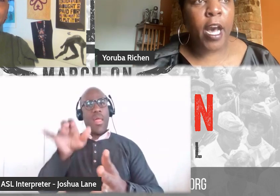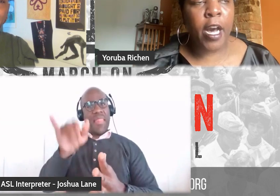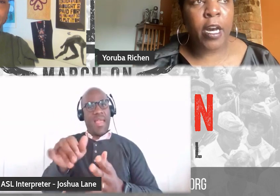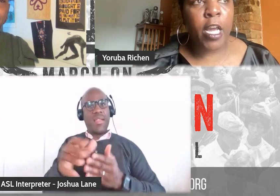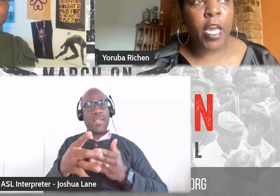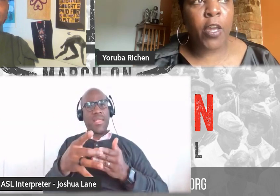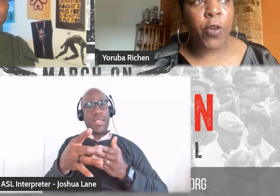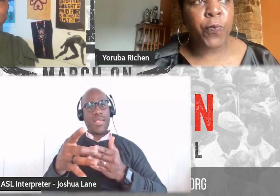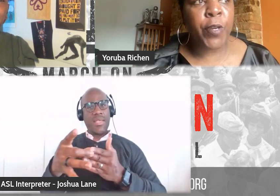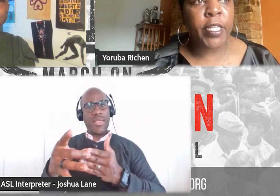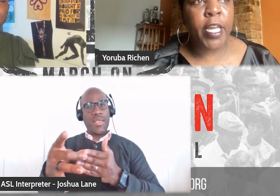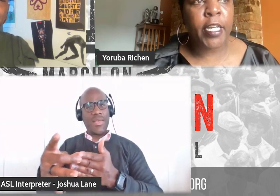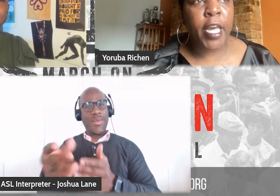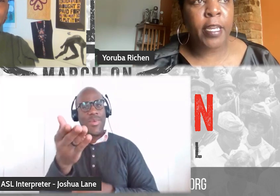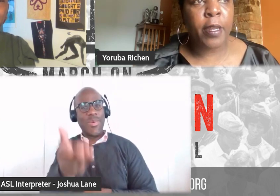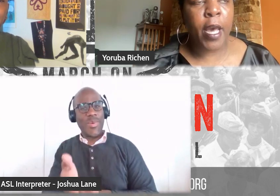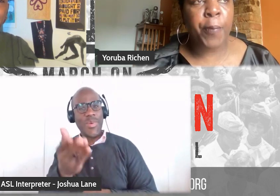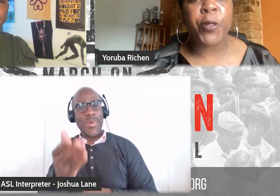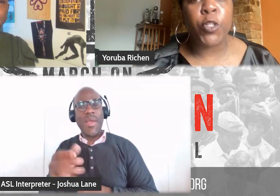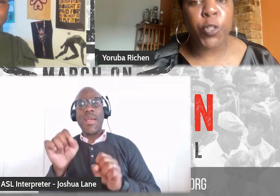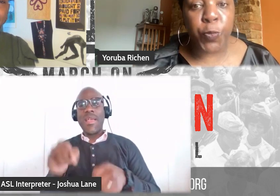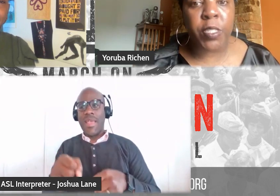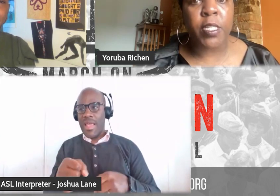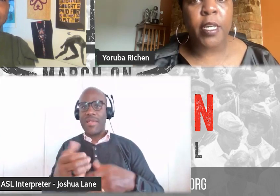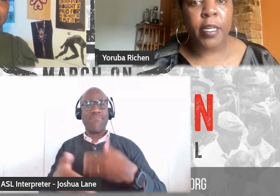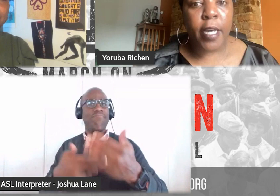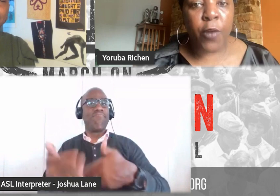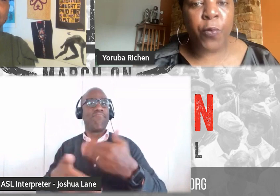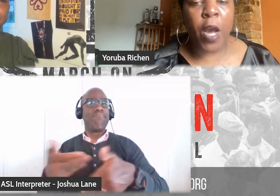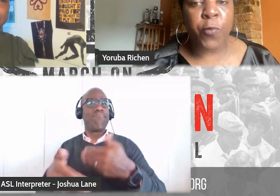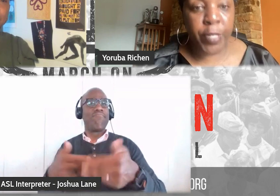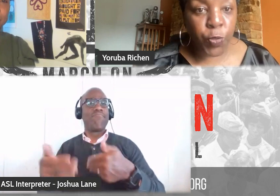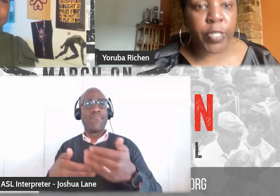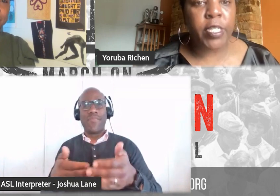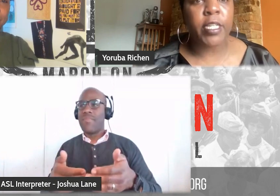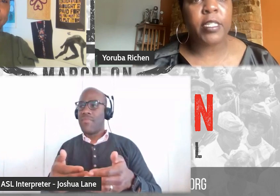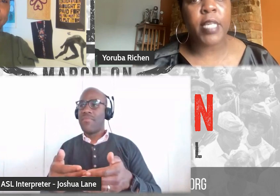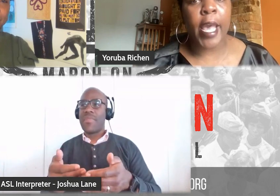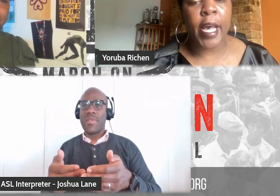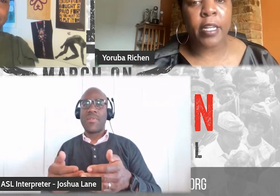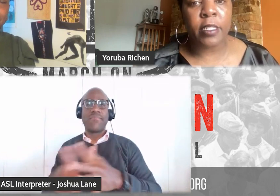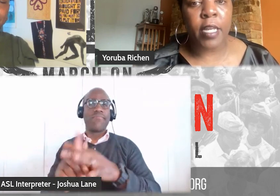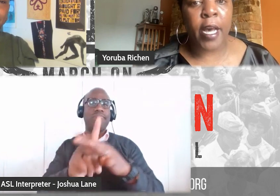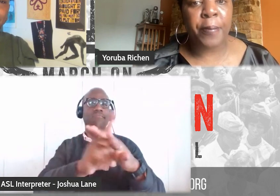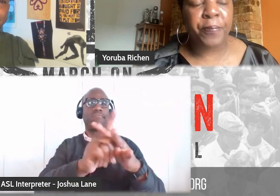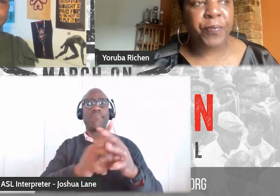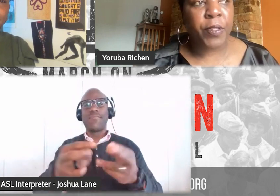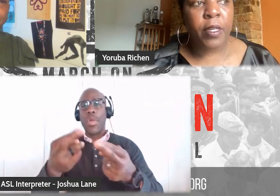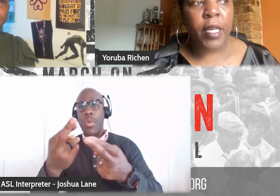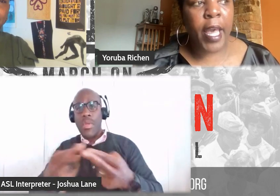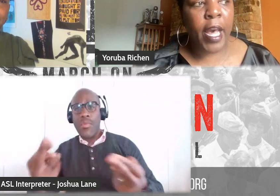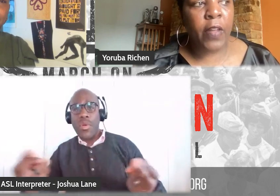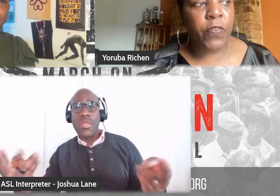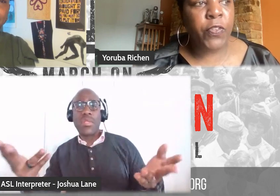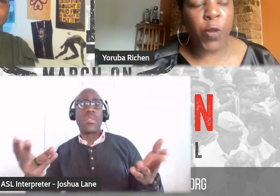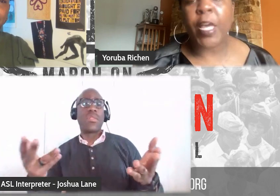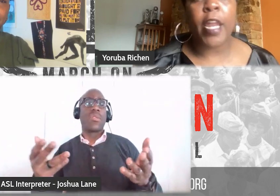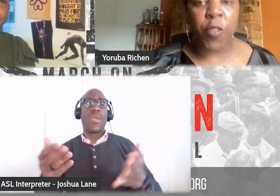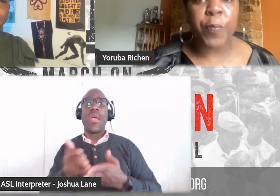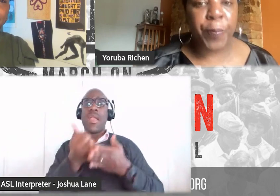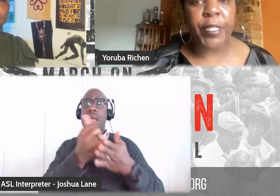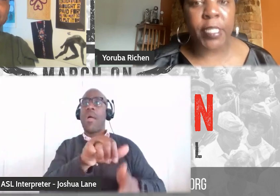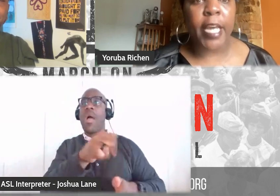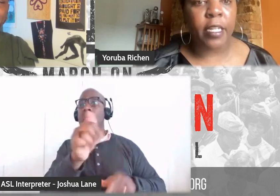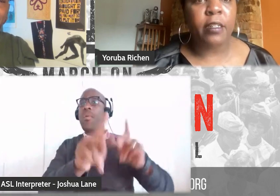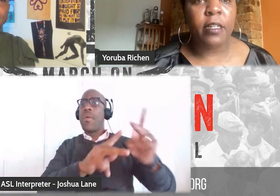it really can produce resources and, and, you know,